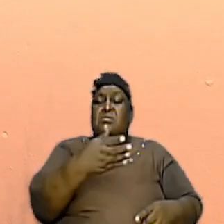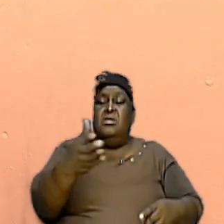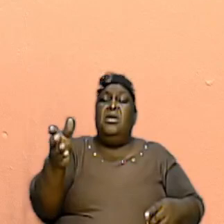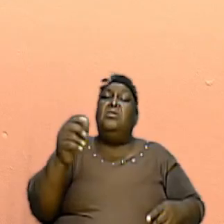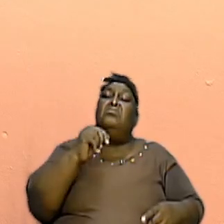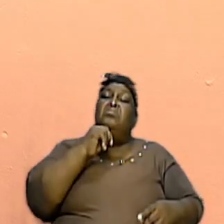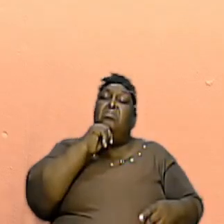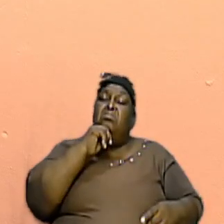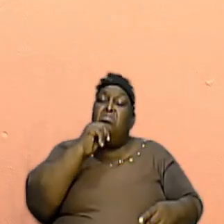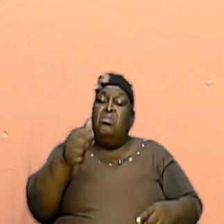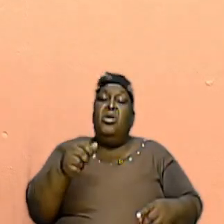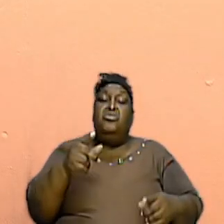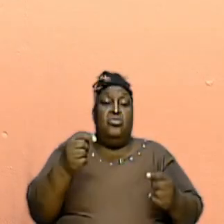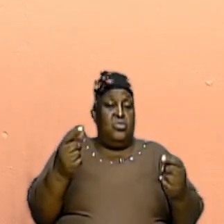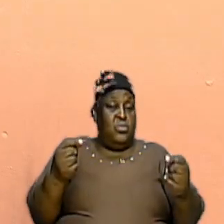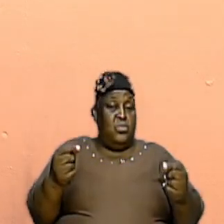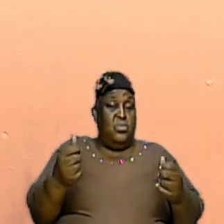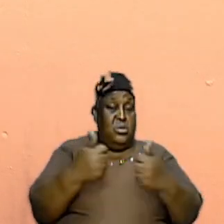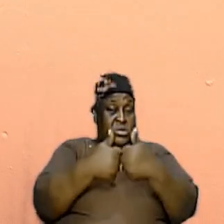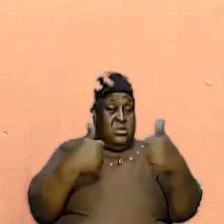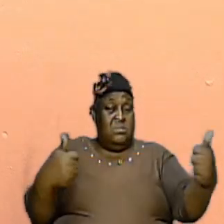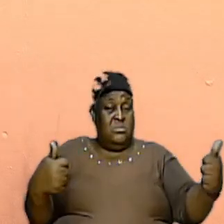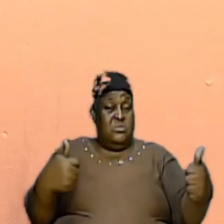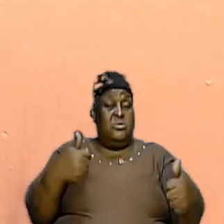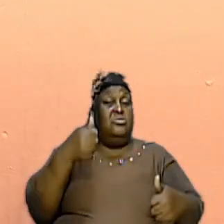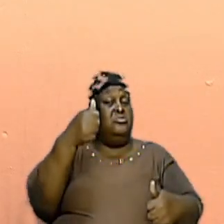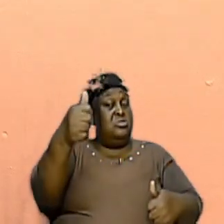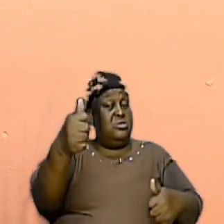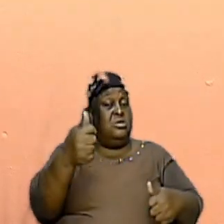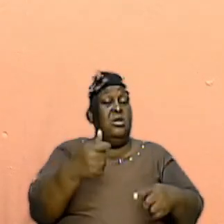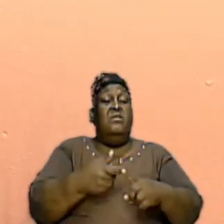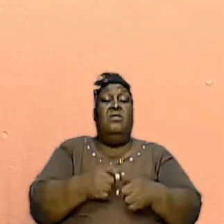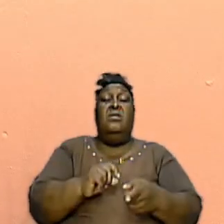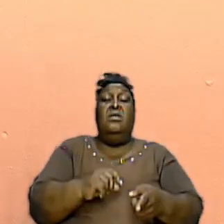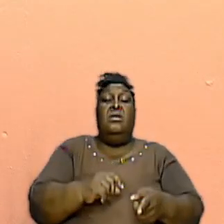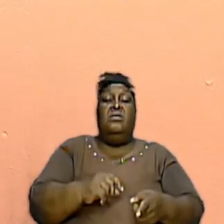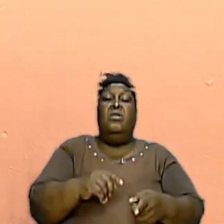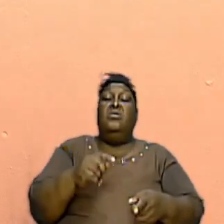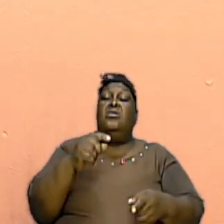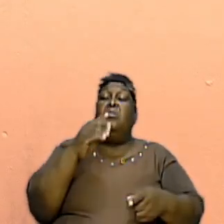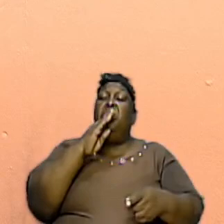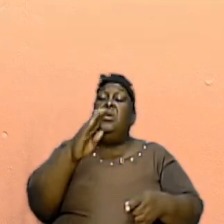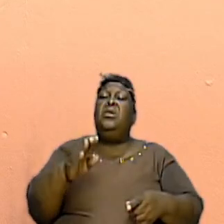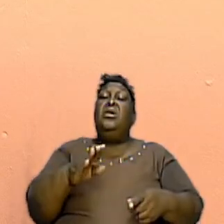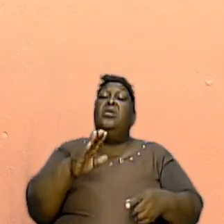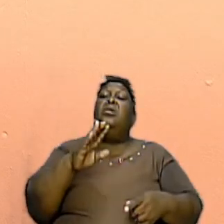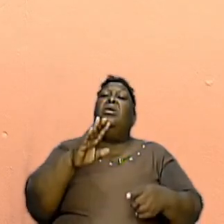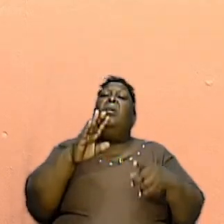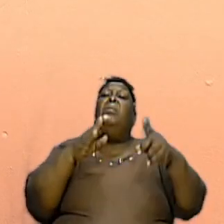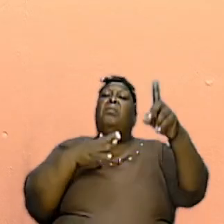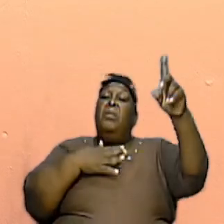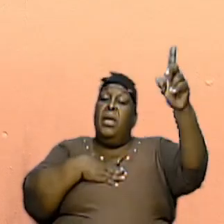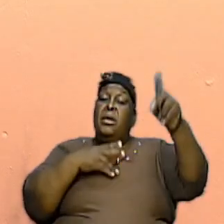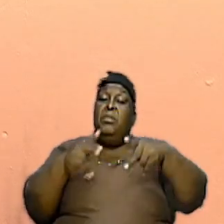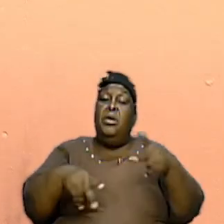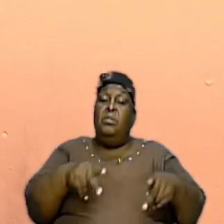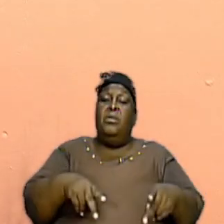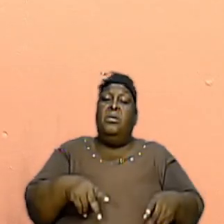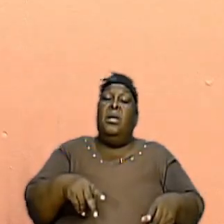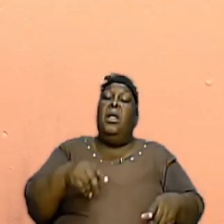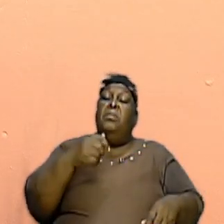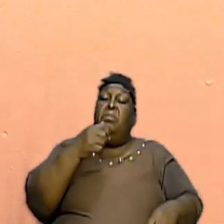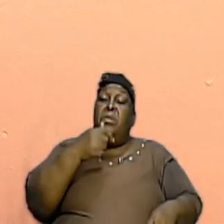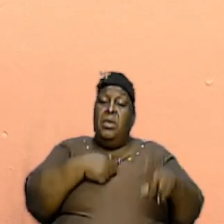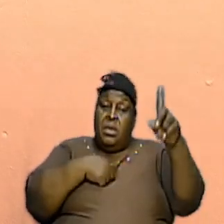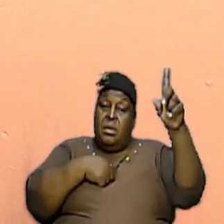and to separate themselves from. And if you are going to be my people, and if I am going to be your God, this is the